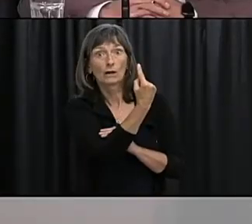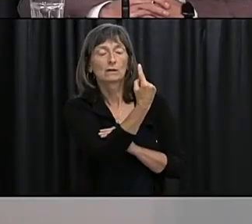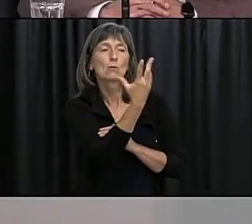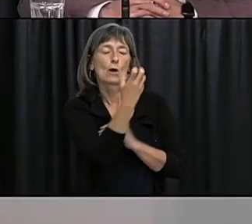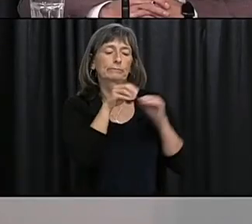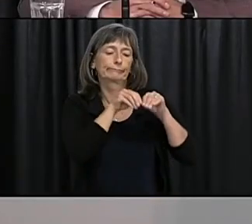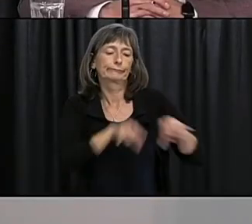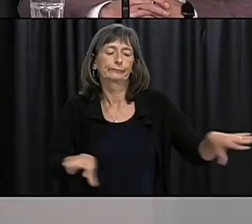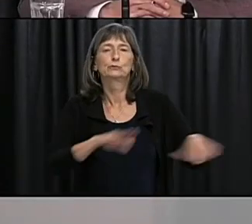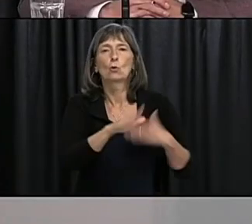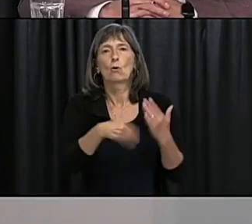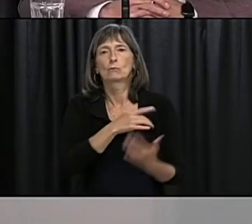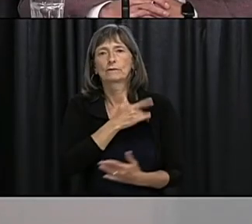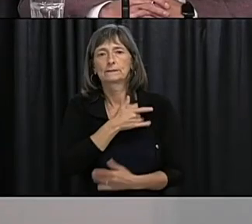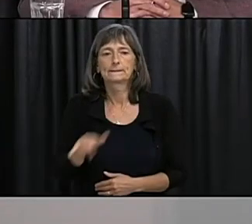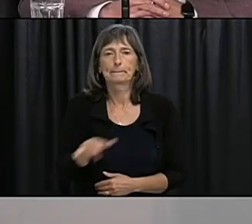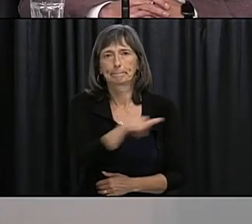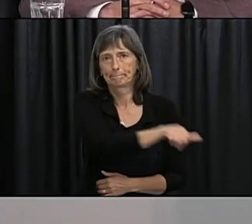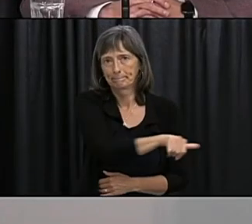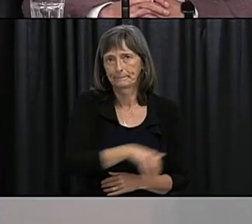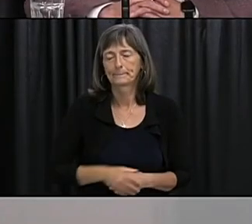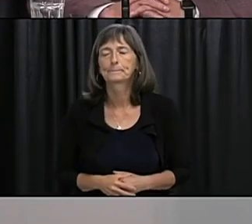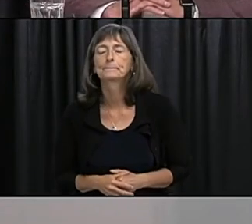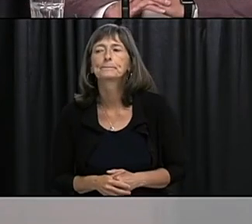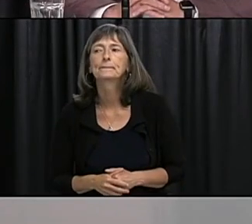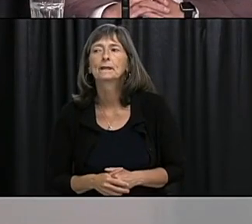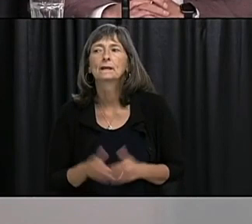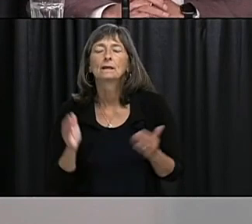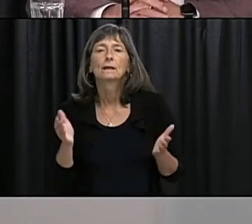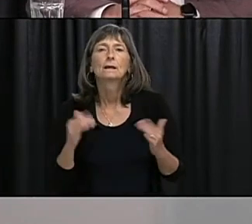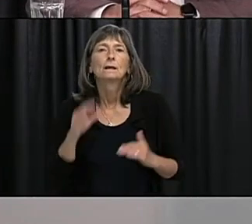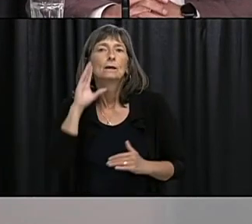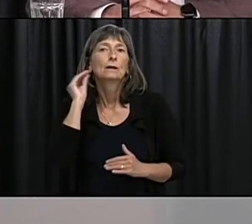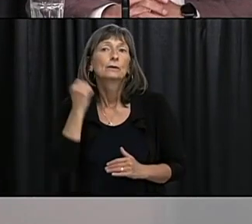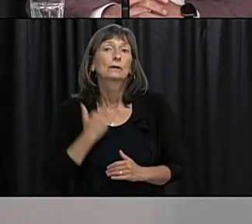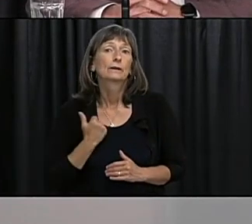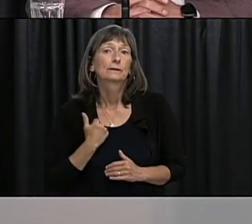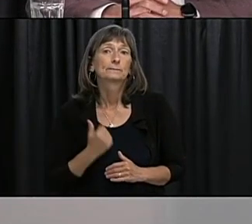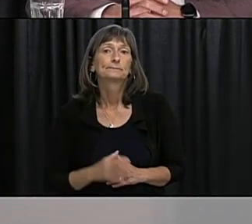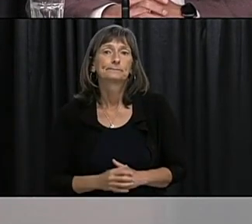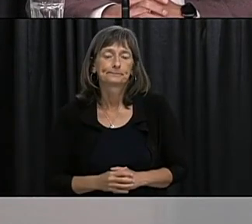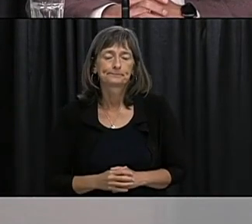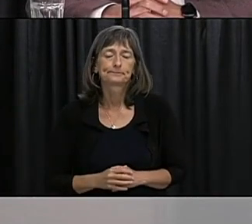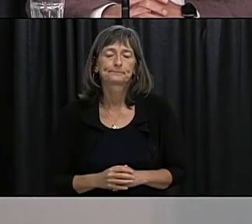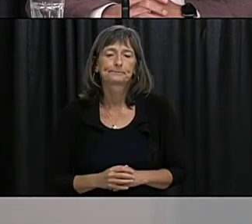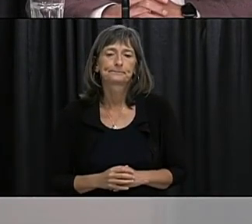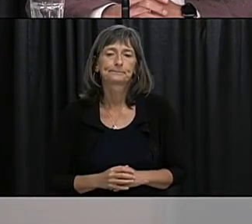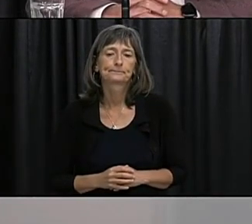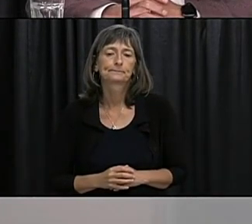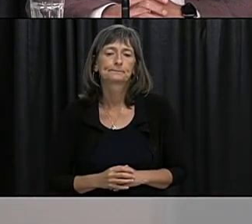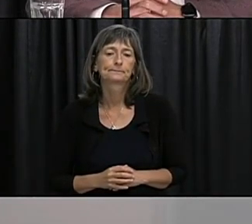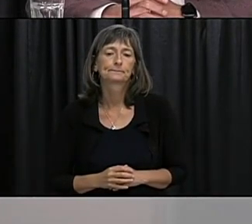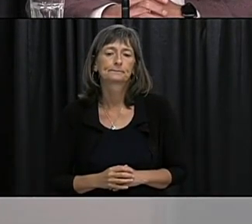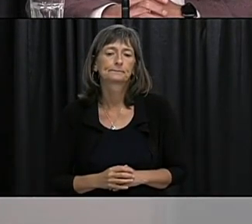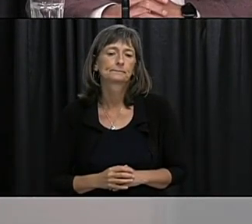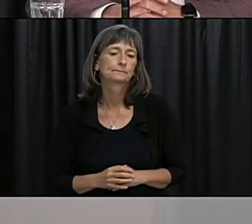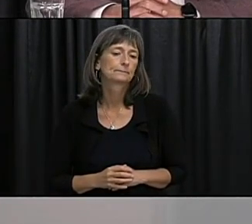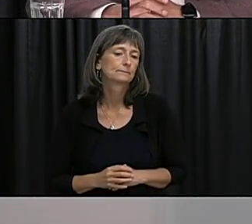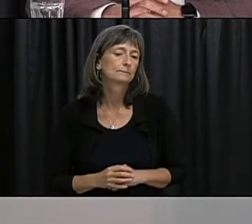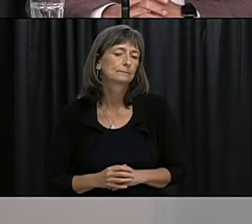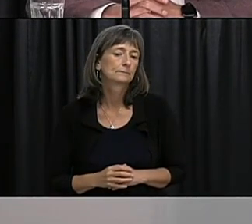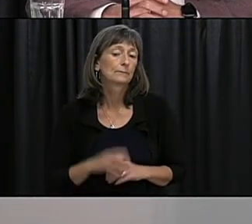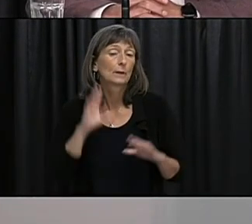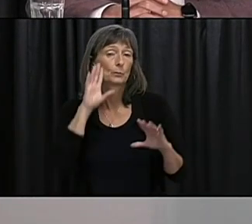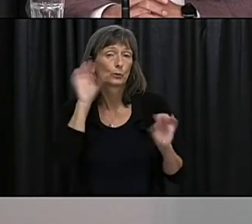Thank you Our next question is from Patrick Butler of Radio Canada please go ahead Hi again question for the